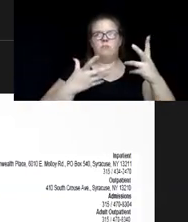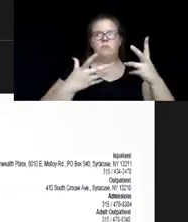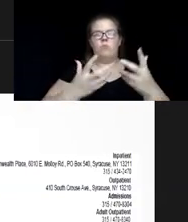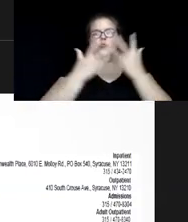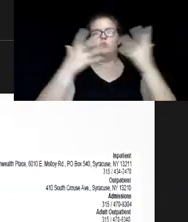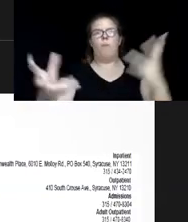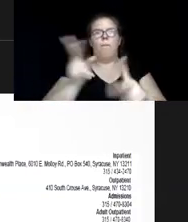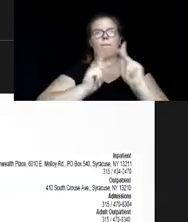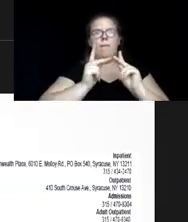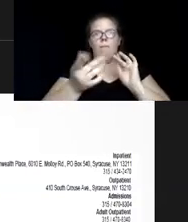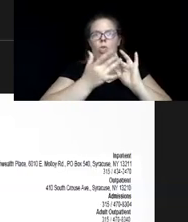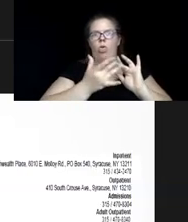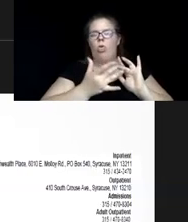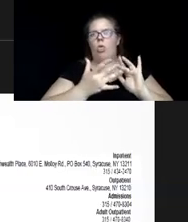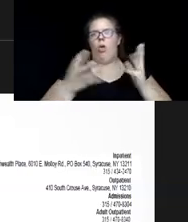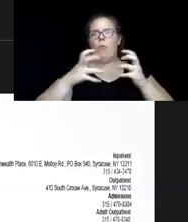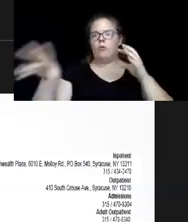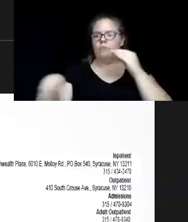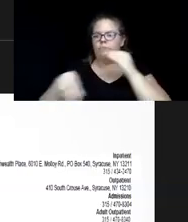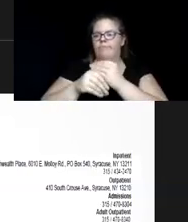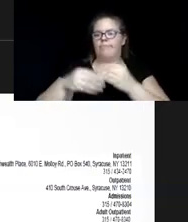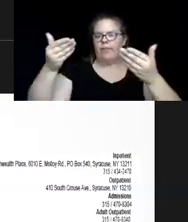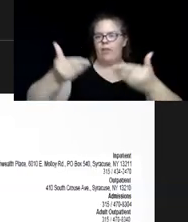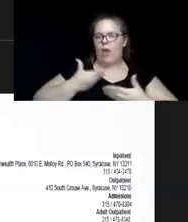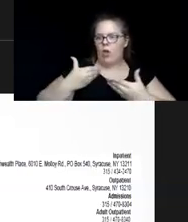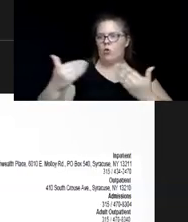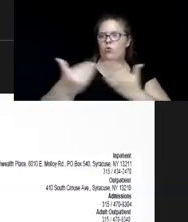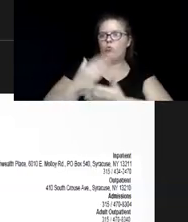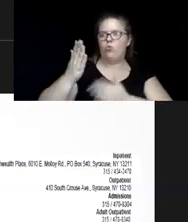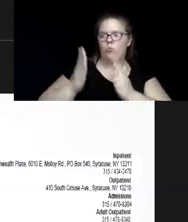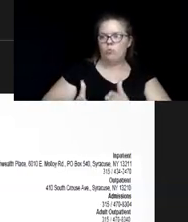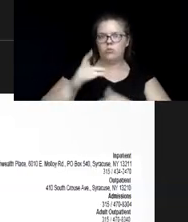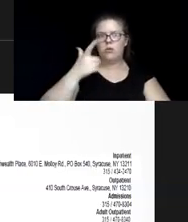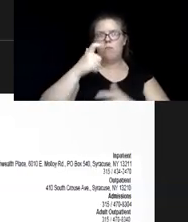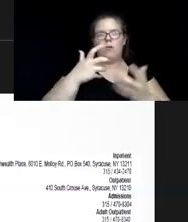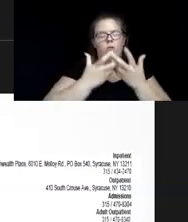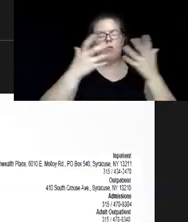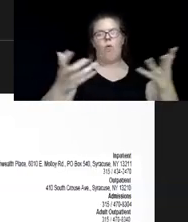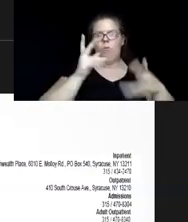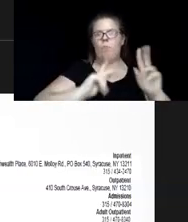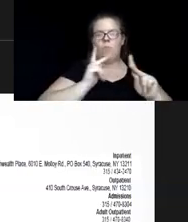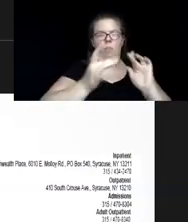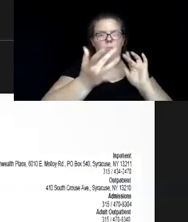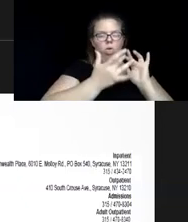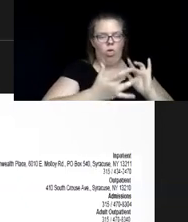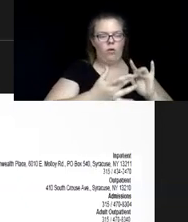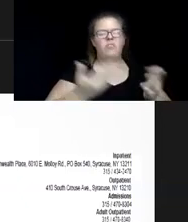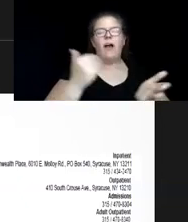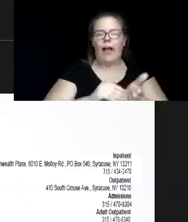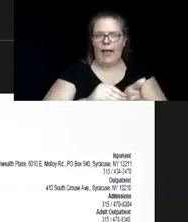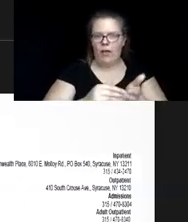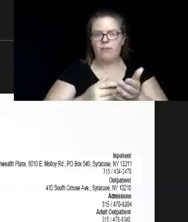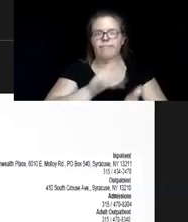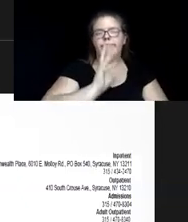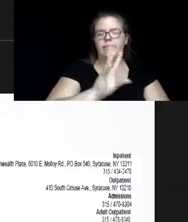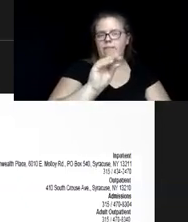to my caseload because the group volume was really, really, really high. These are the 50 and older group I'm talking about. So